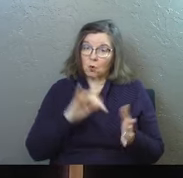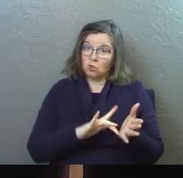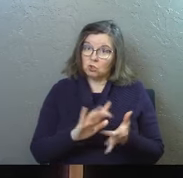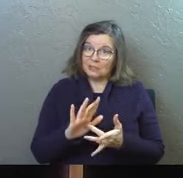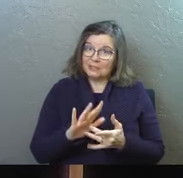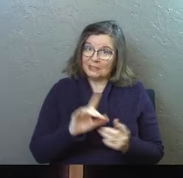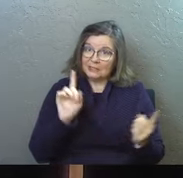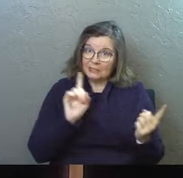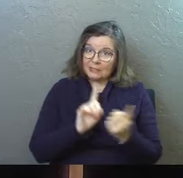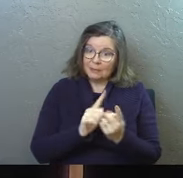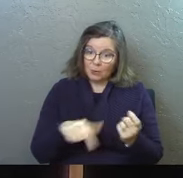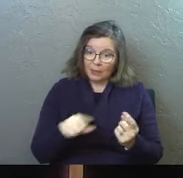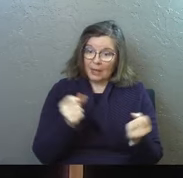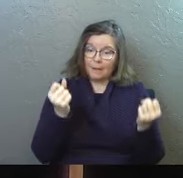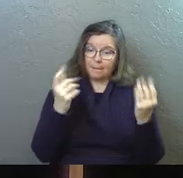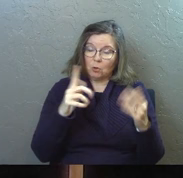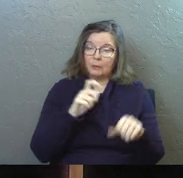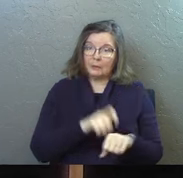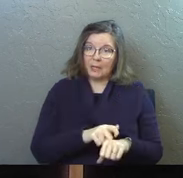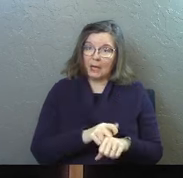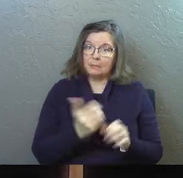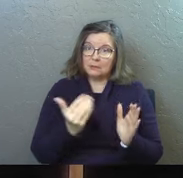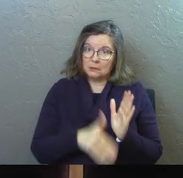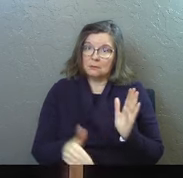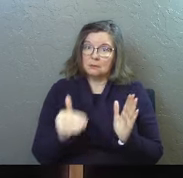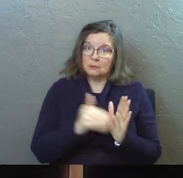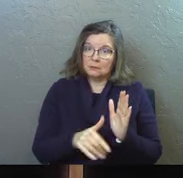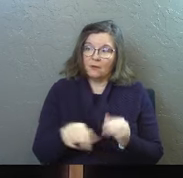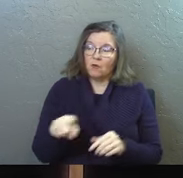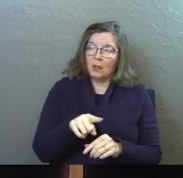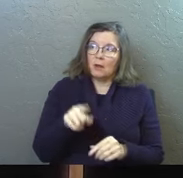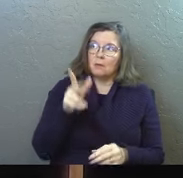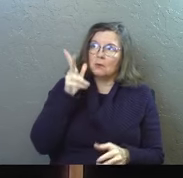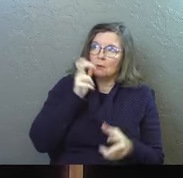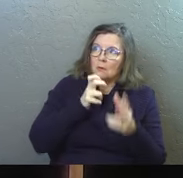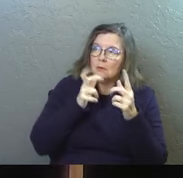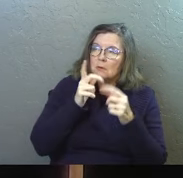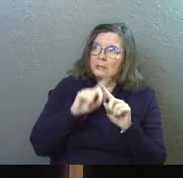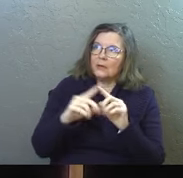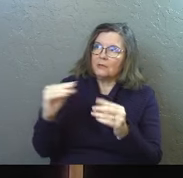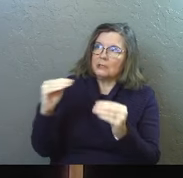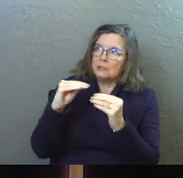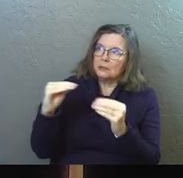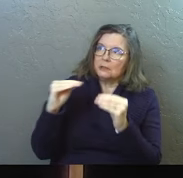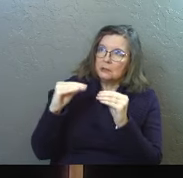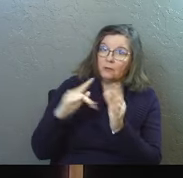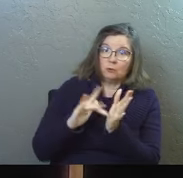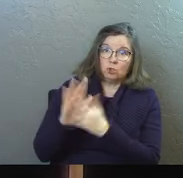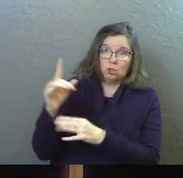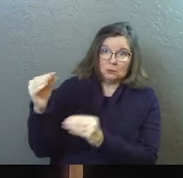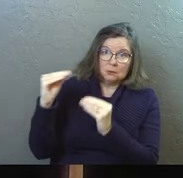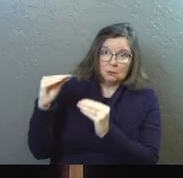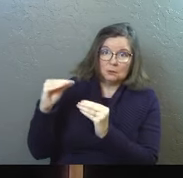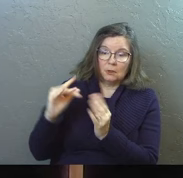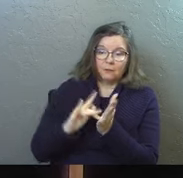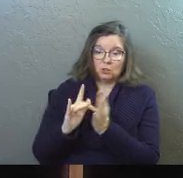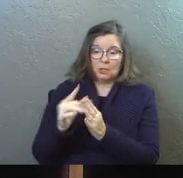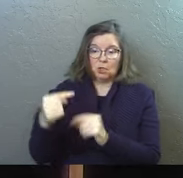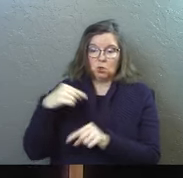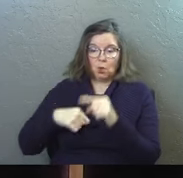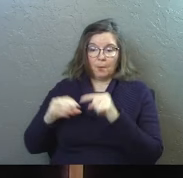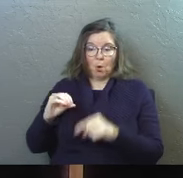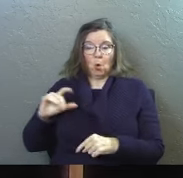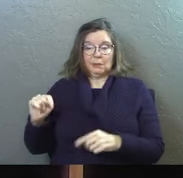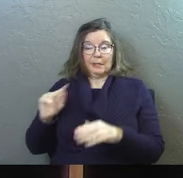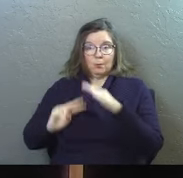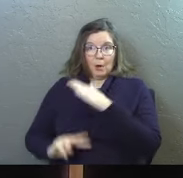Jesus to meet with them multiple times. For them to hear a lot of different teaching from Jesus. For Jesus to go back to the Old